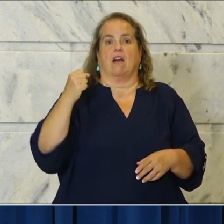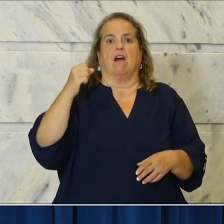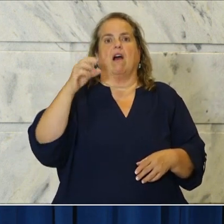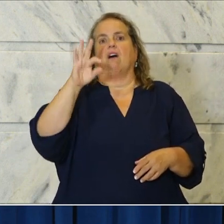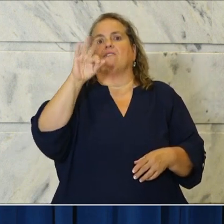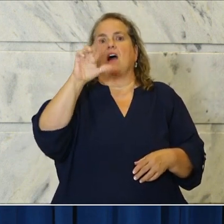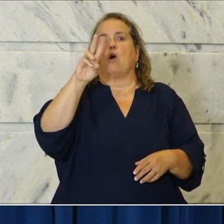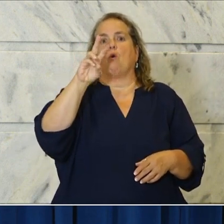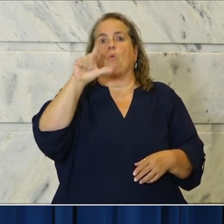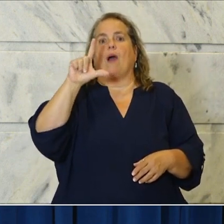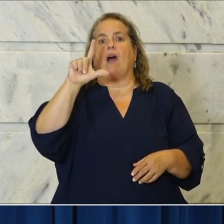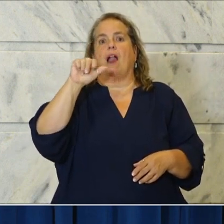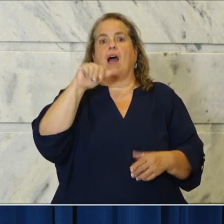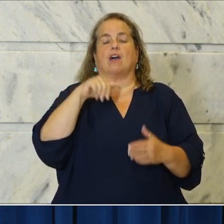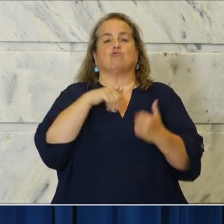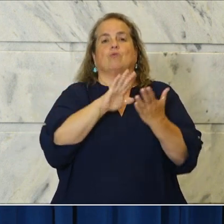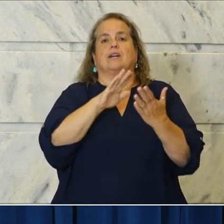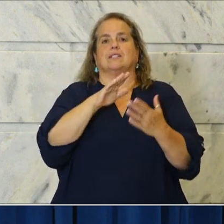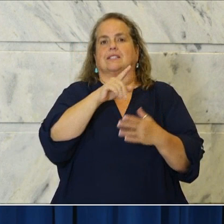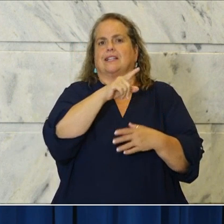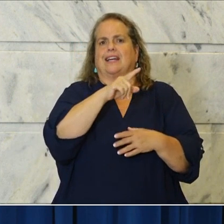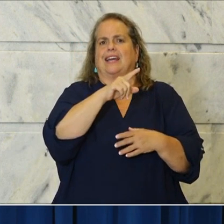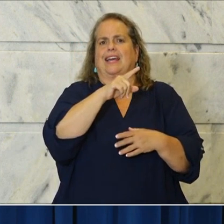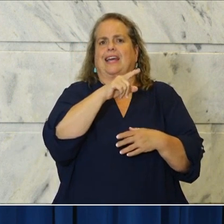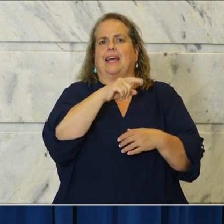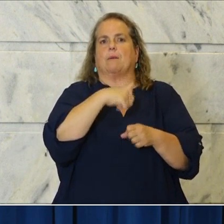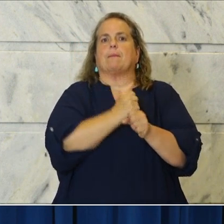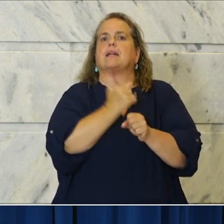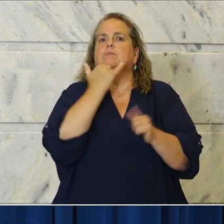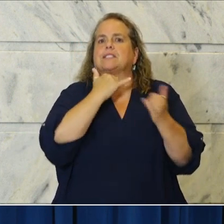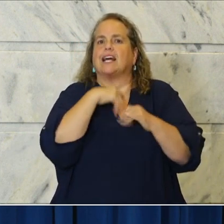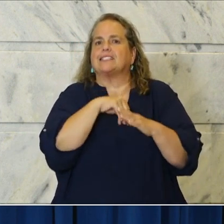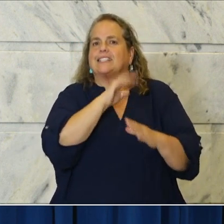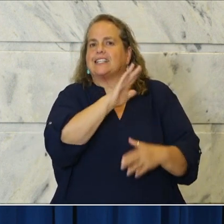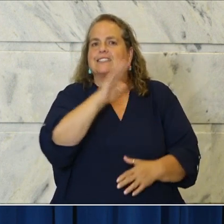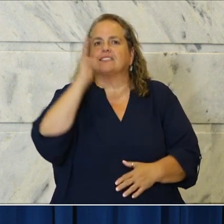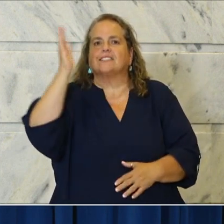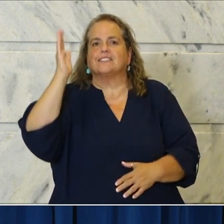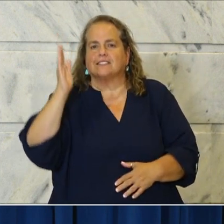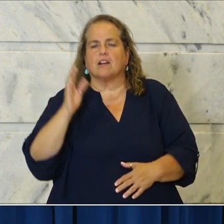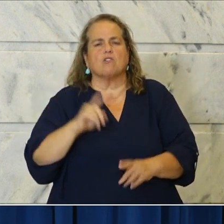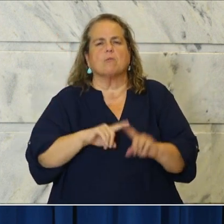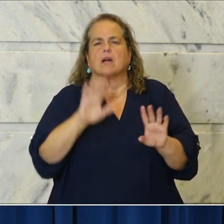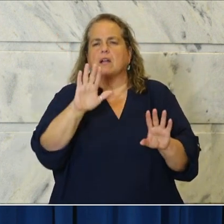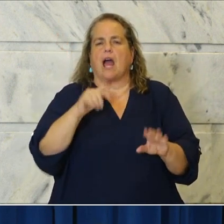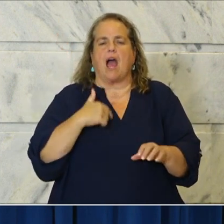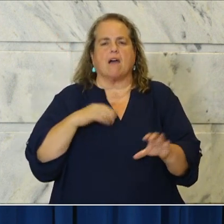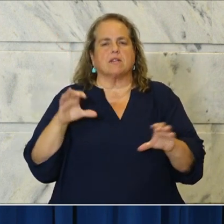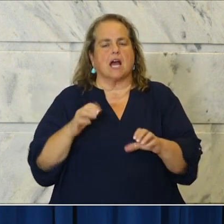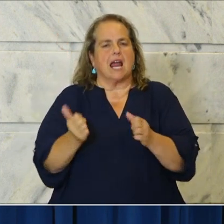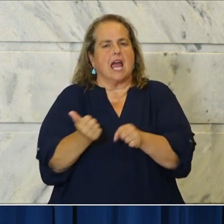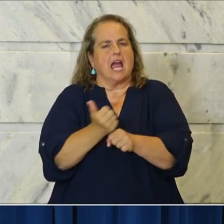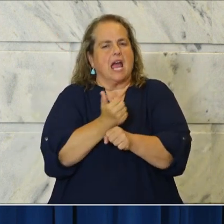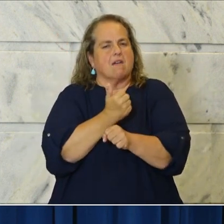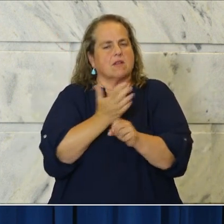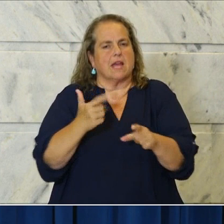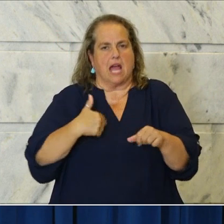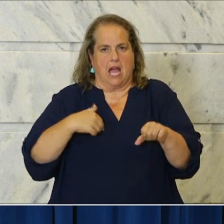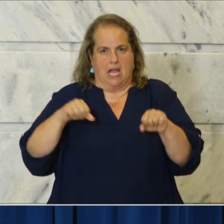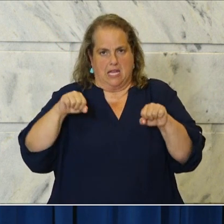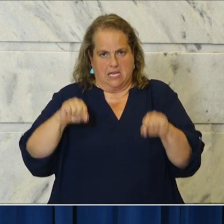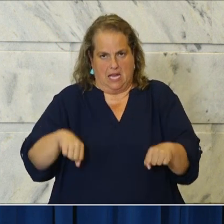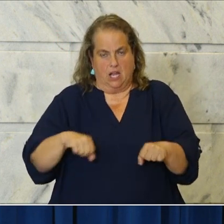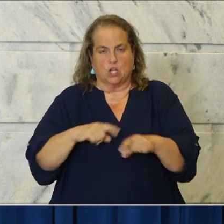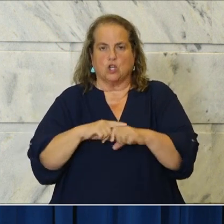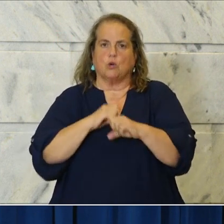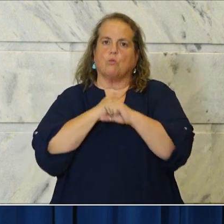made, he admitted surely he made some mistakes. But I've done everything I can to protect